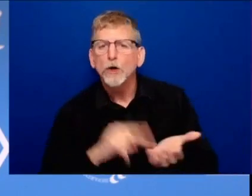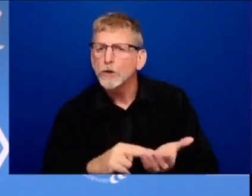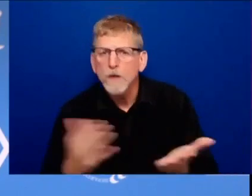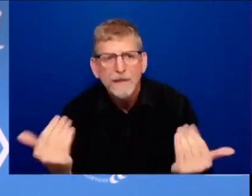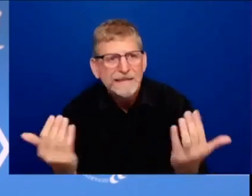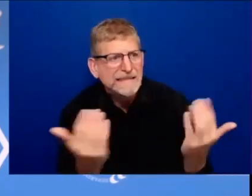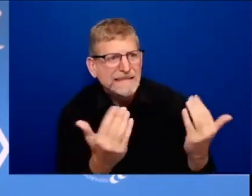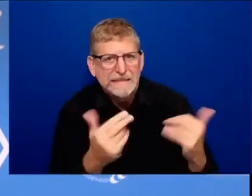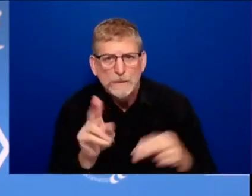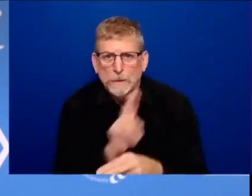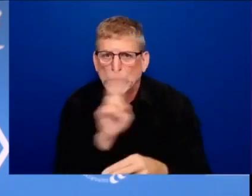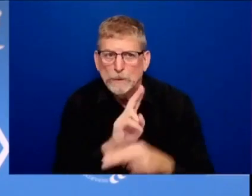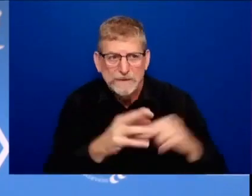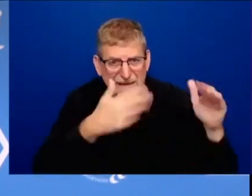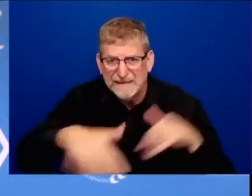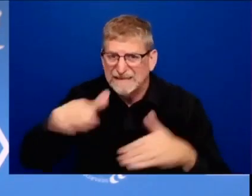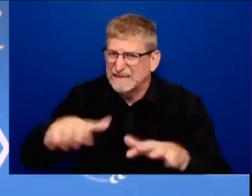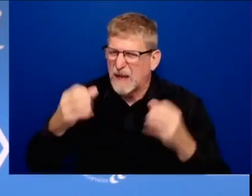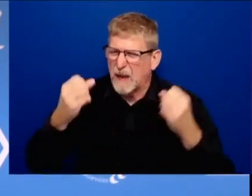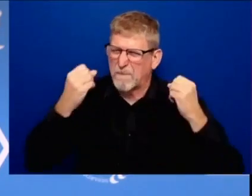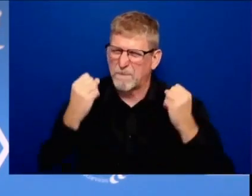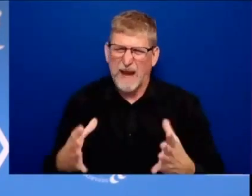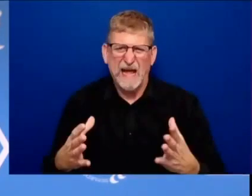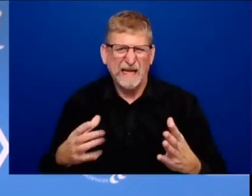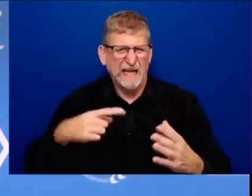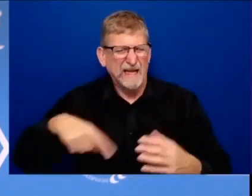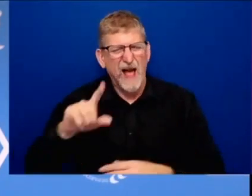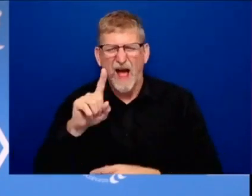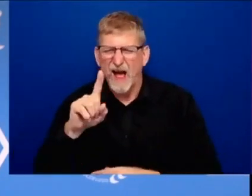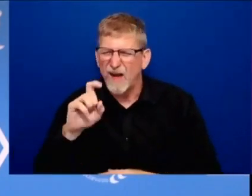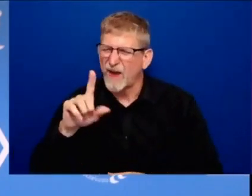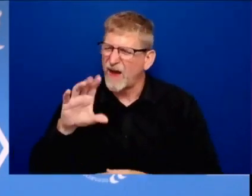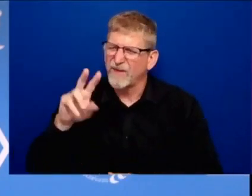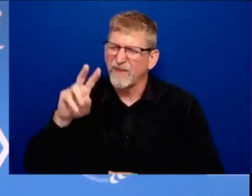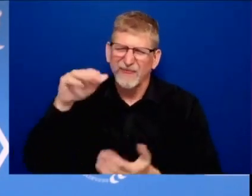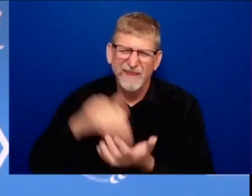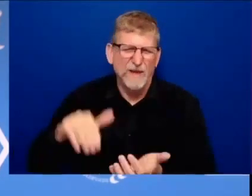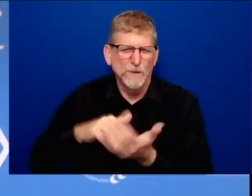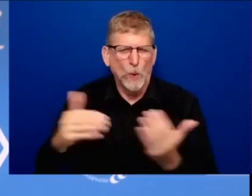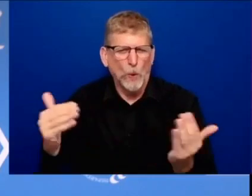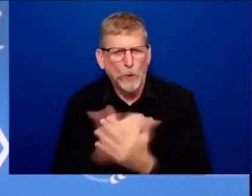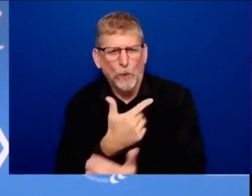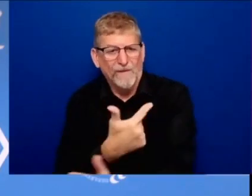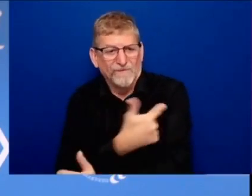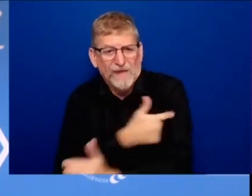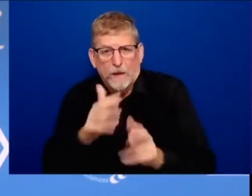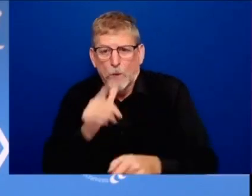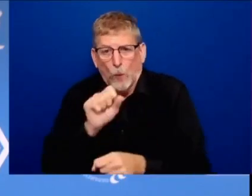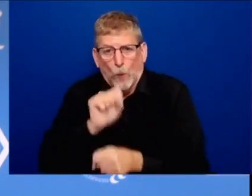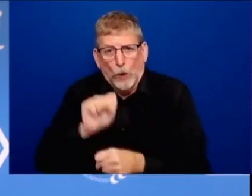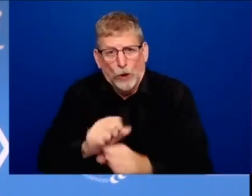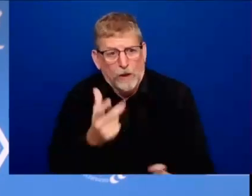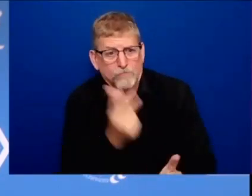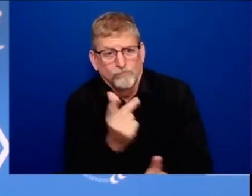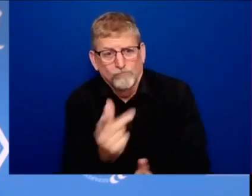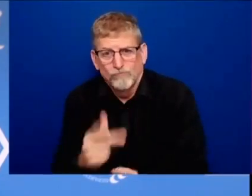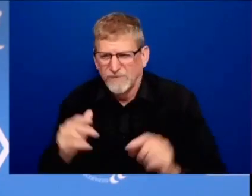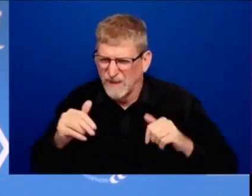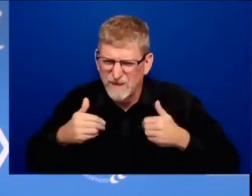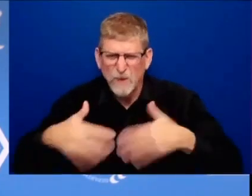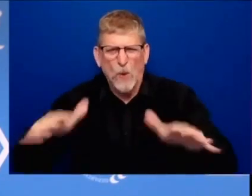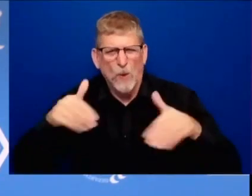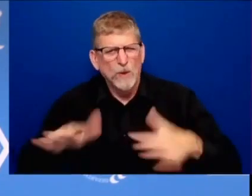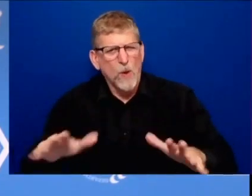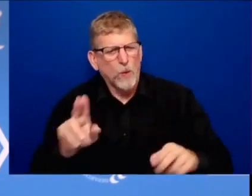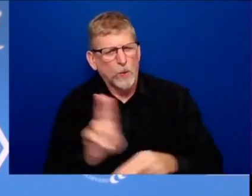vaccinators in the field and are lining up thousands more these include medical personnel from